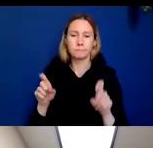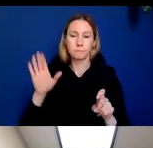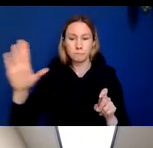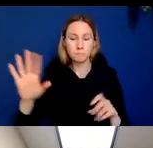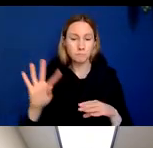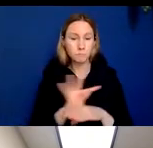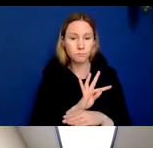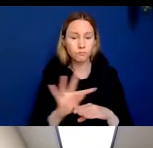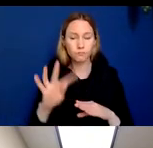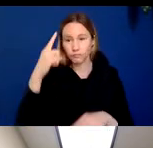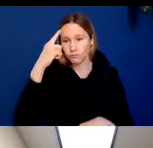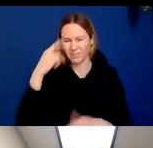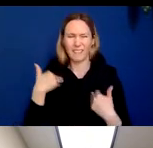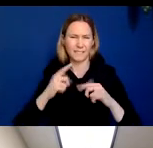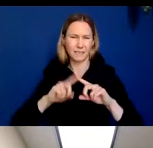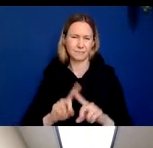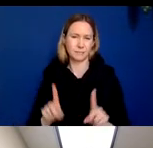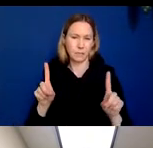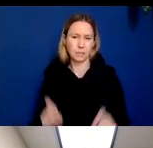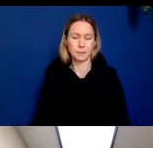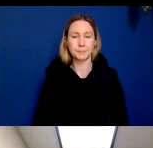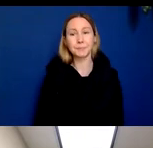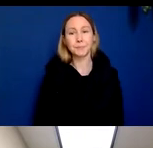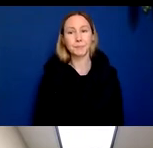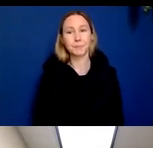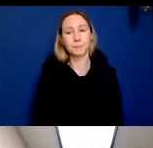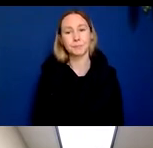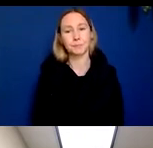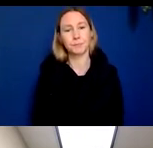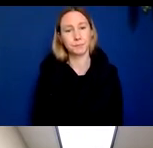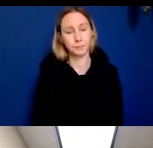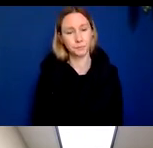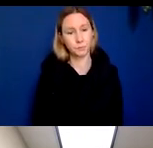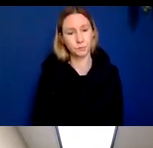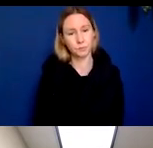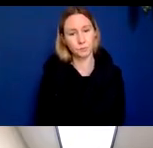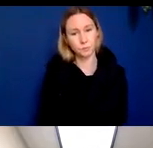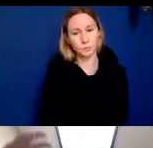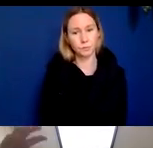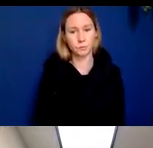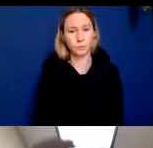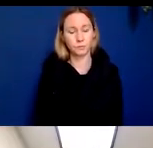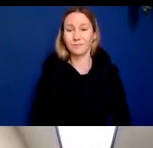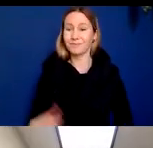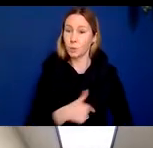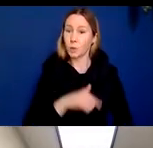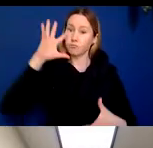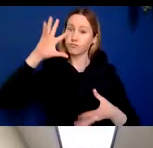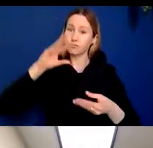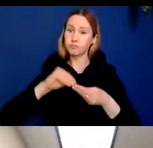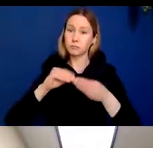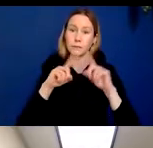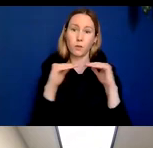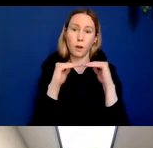etc. There's other tests that we can do. So together with, when we start to compile these levels of